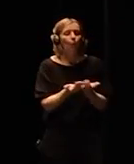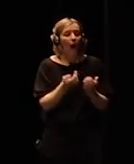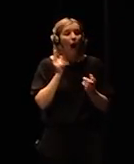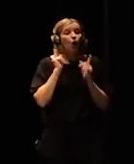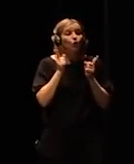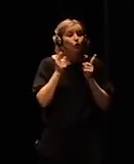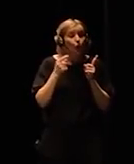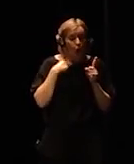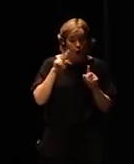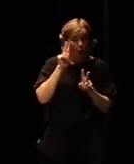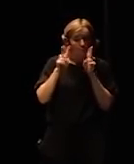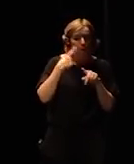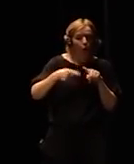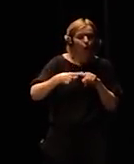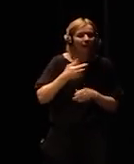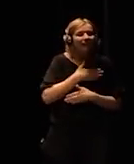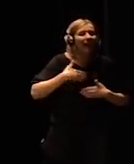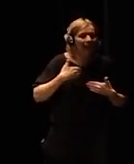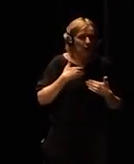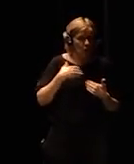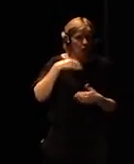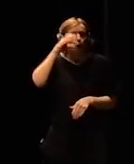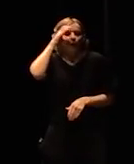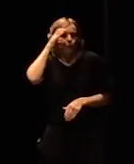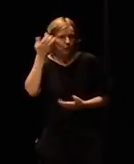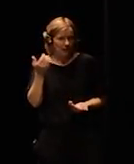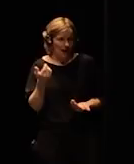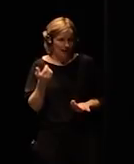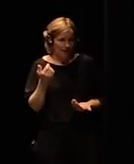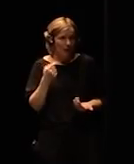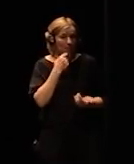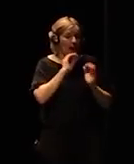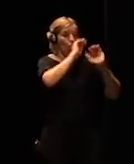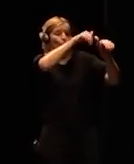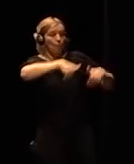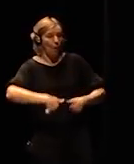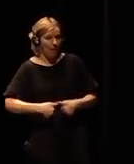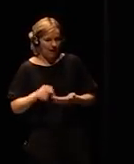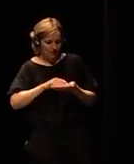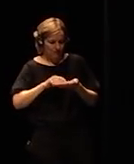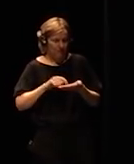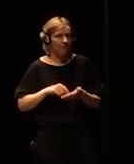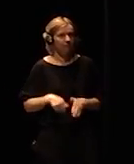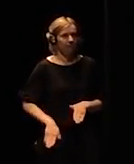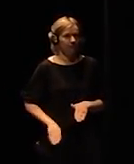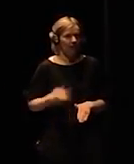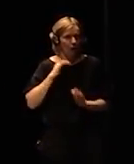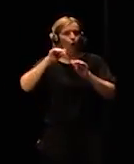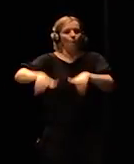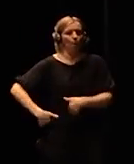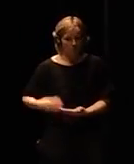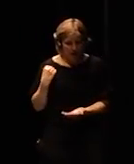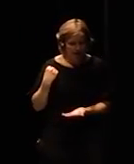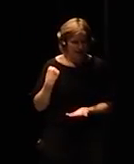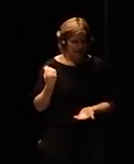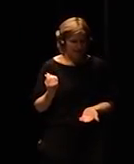we're supposed to come back and stay we're not supposed to hear things that don't agree with us that is